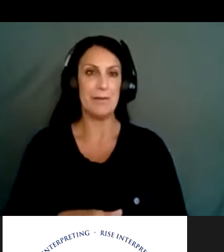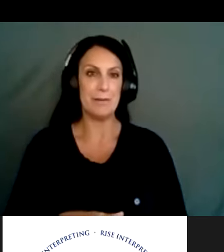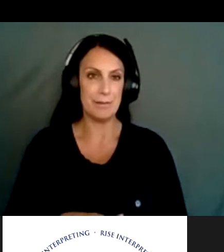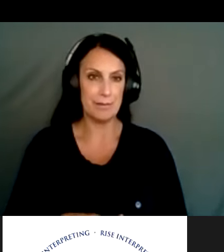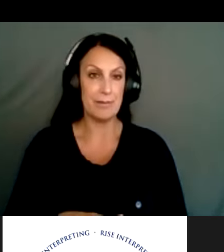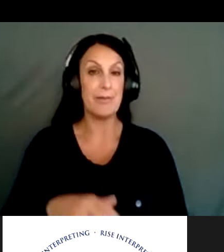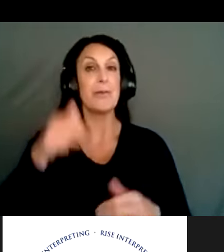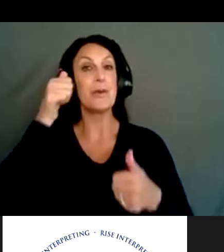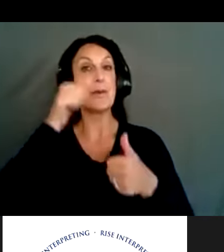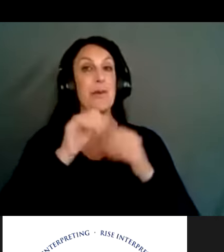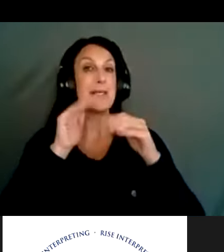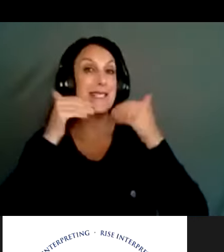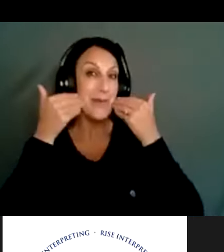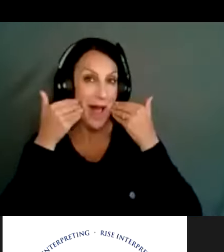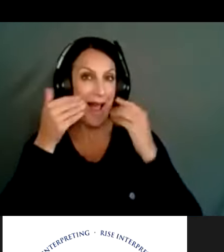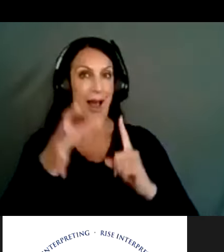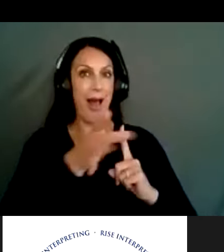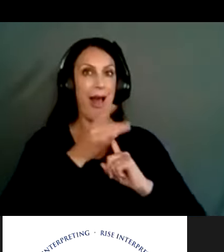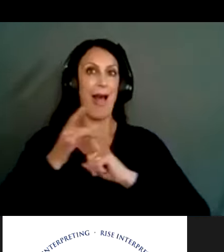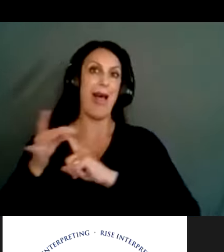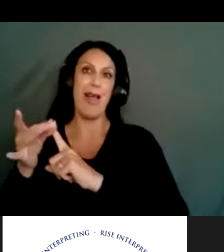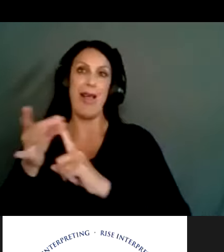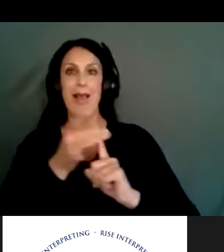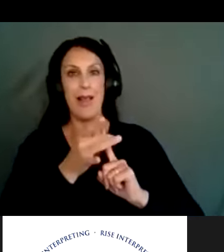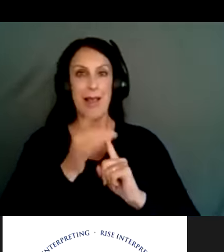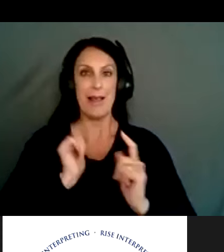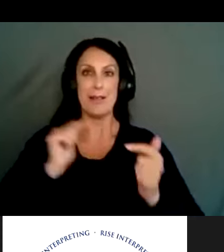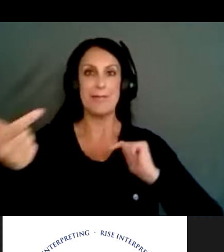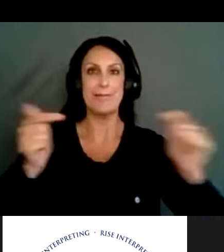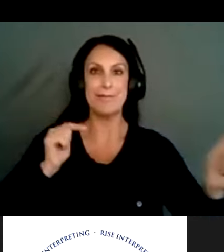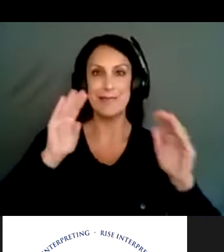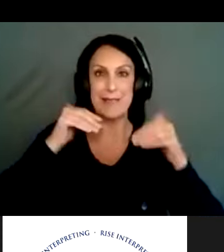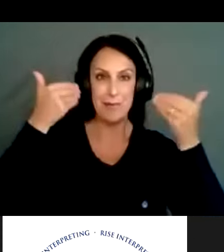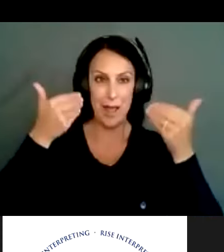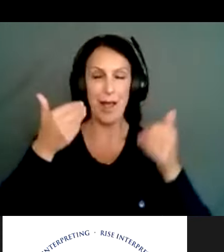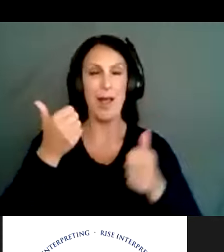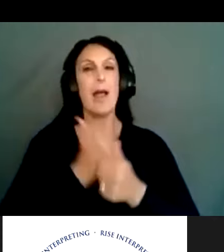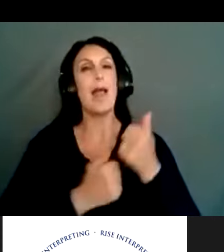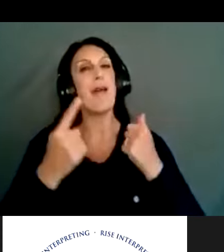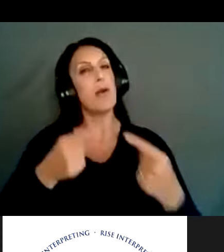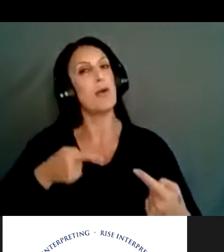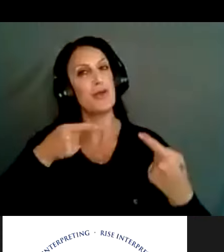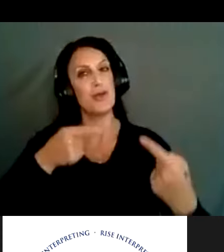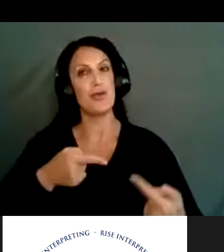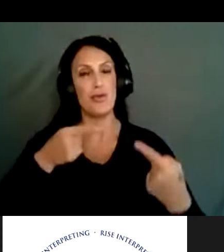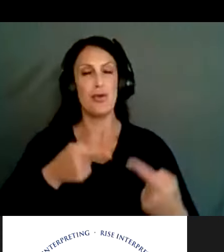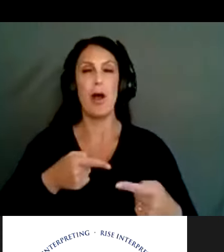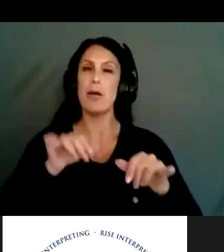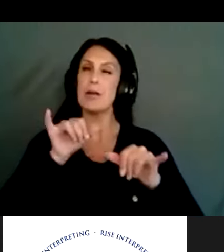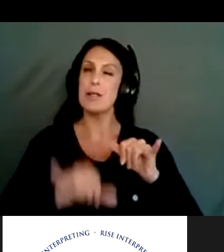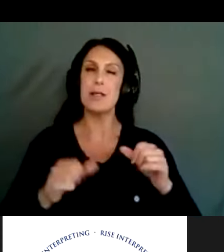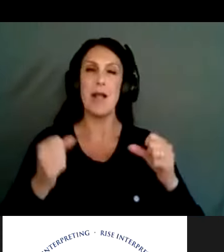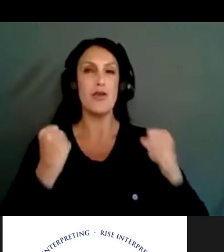Remember, smiling is contagious. So smile at someone today. Everybody is going through the same thing. You just have to stay strong and believe.